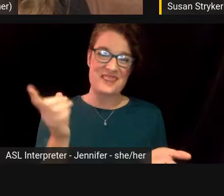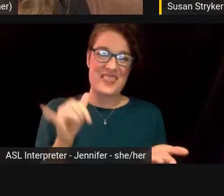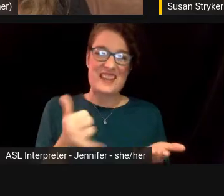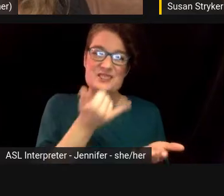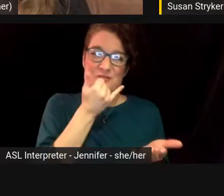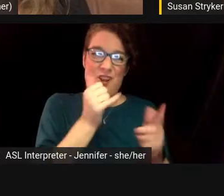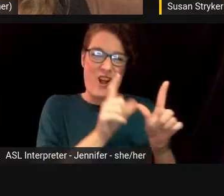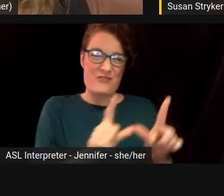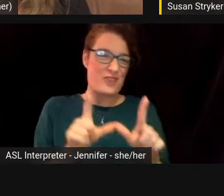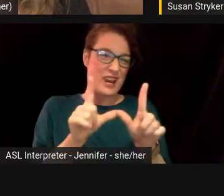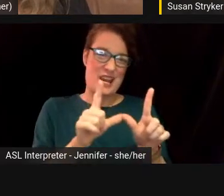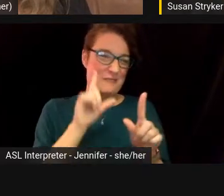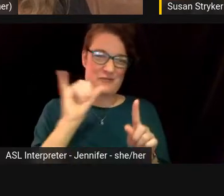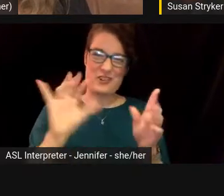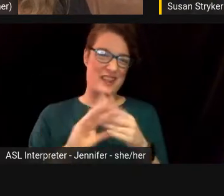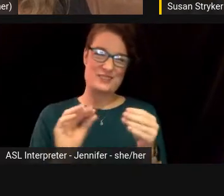story.